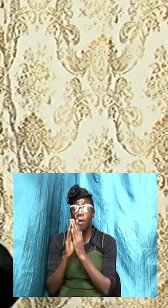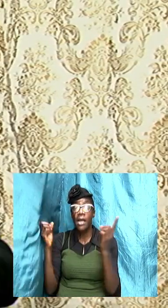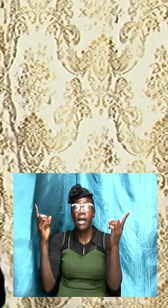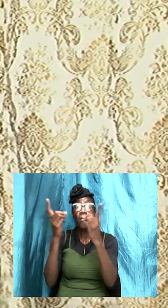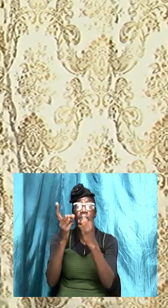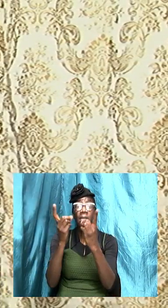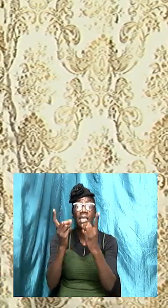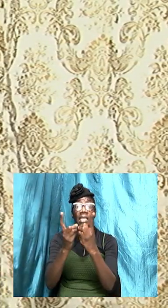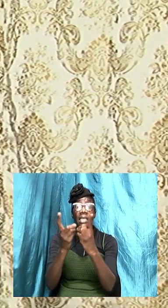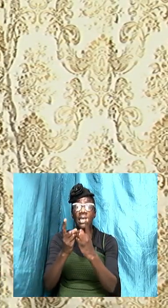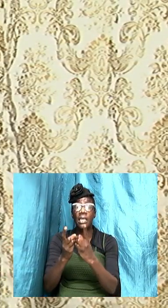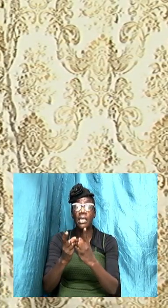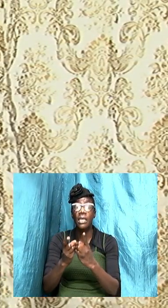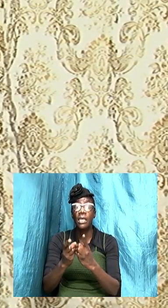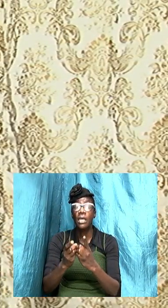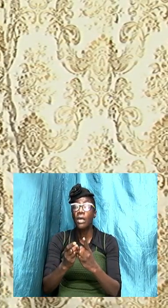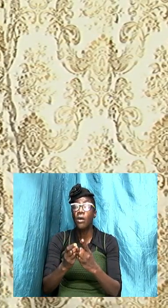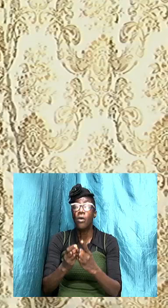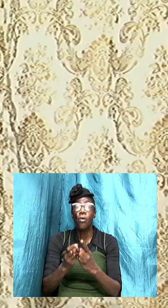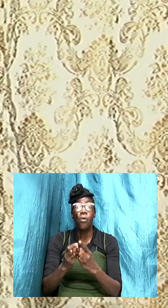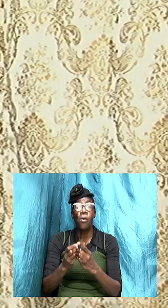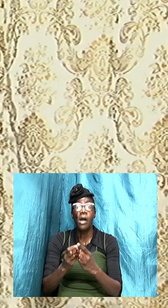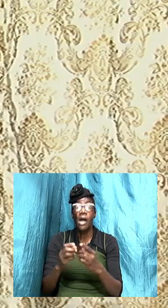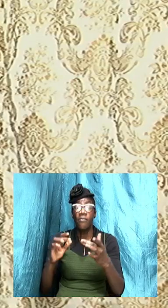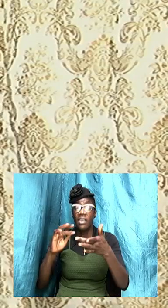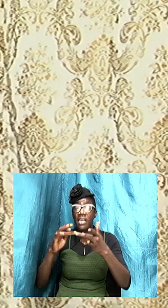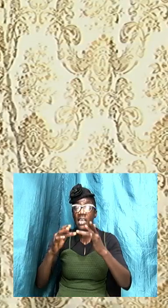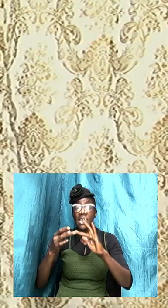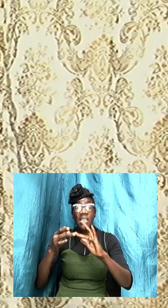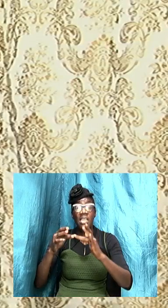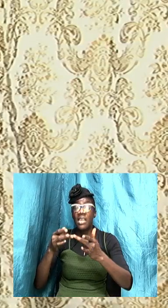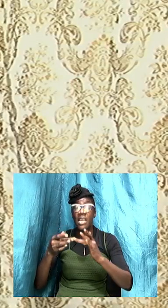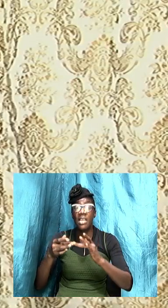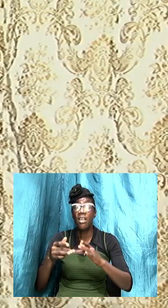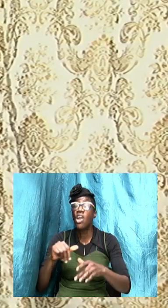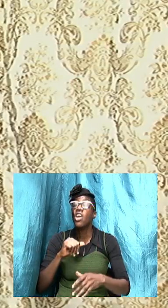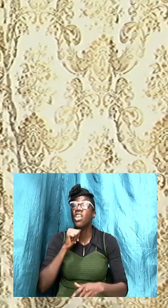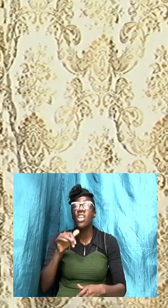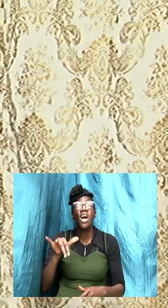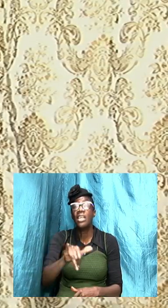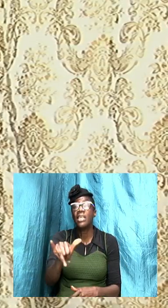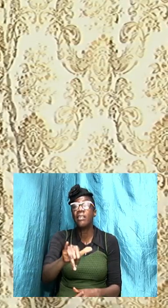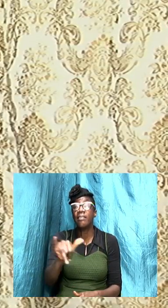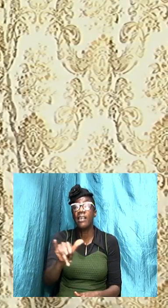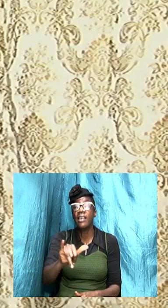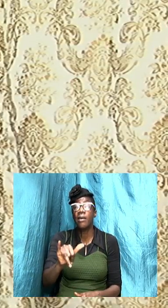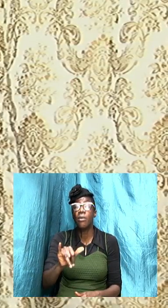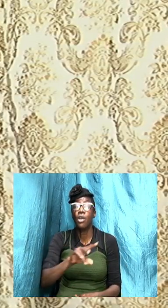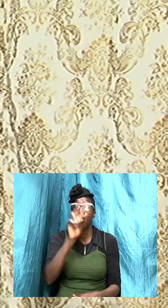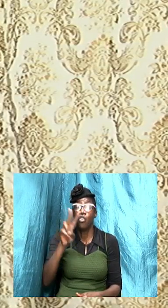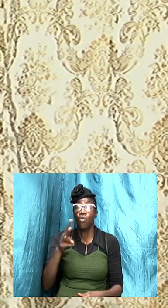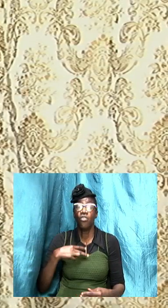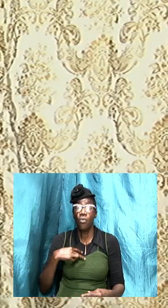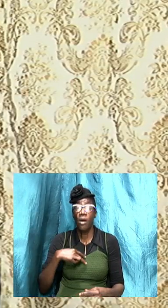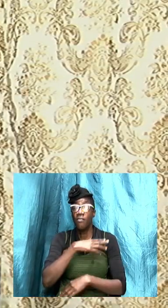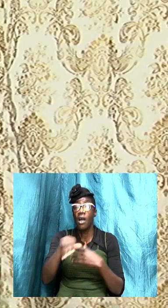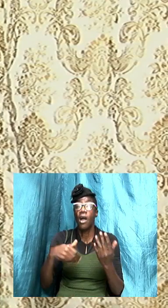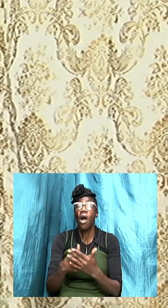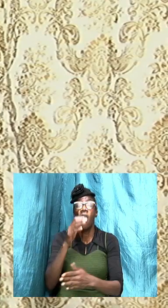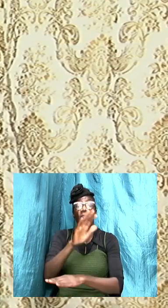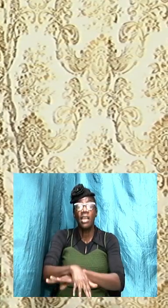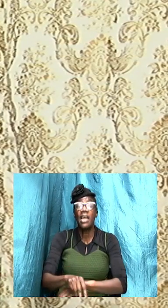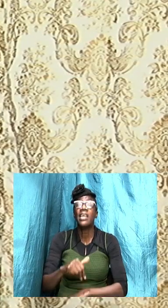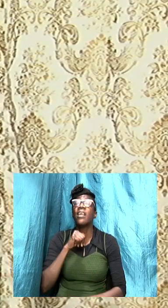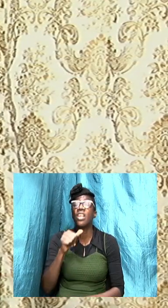we don't have that we have online but it is just not the same we used to have our all night but it is just